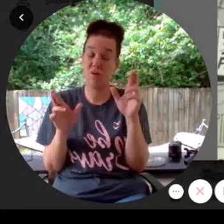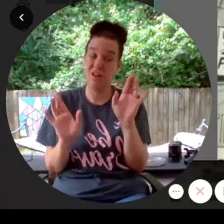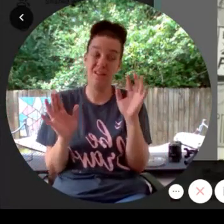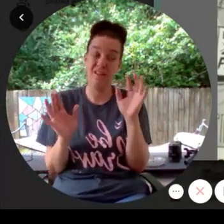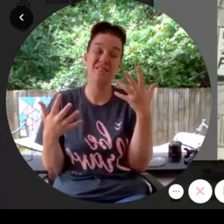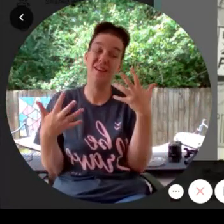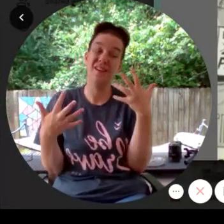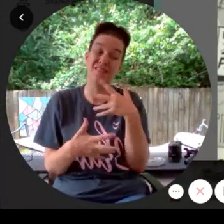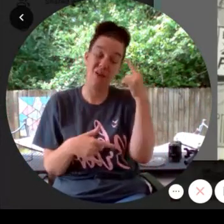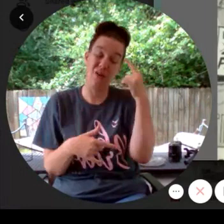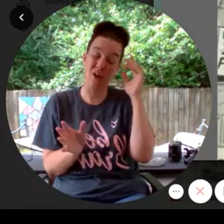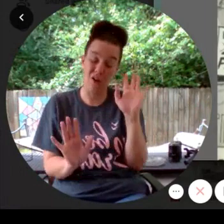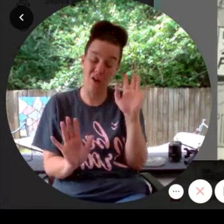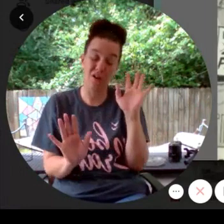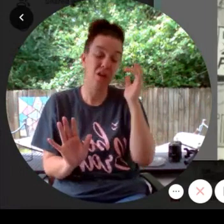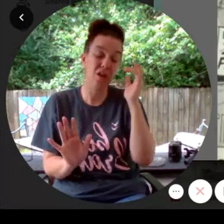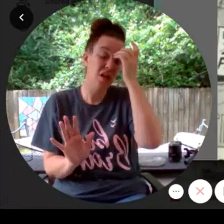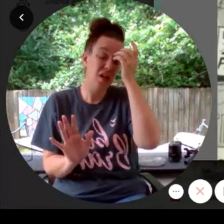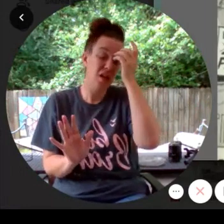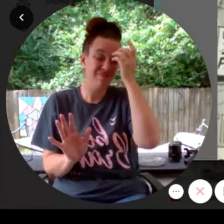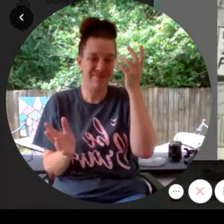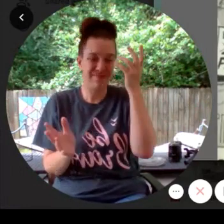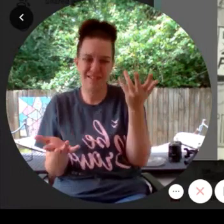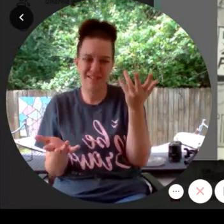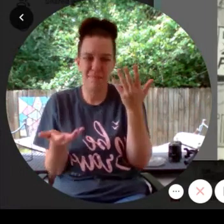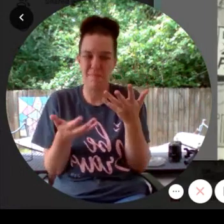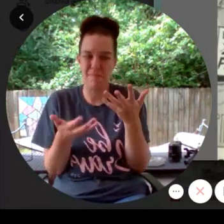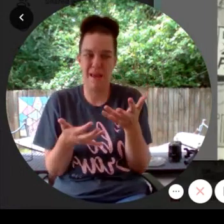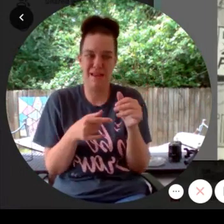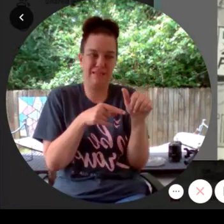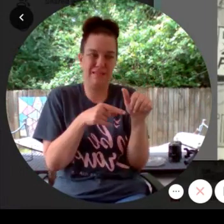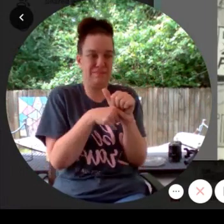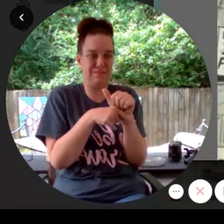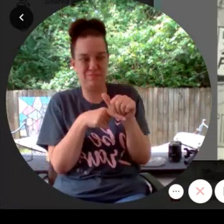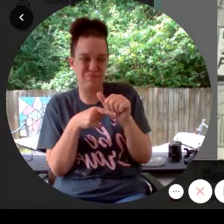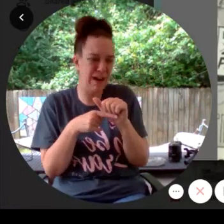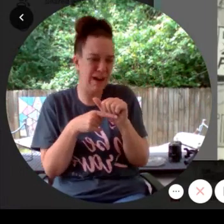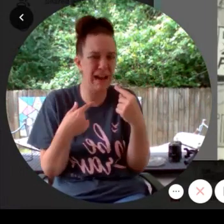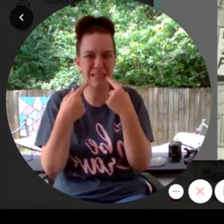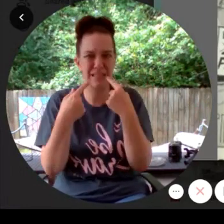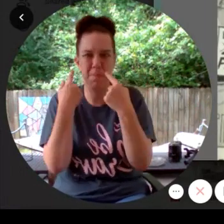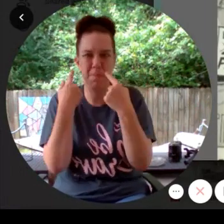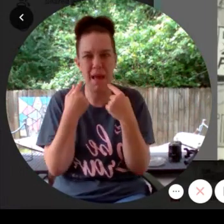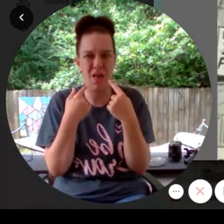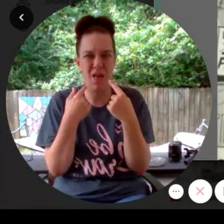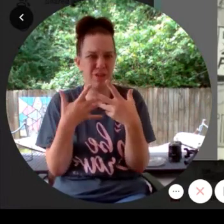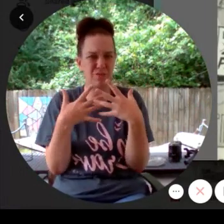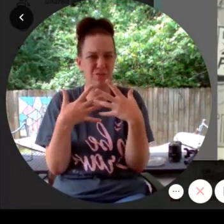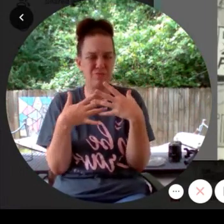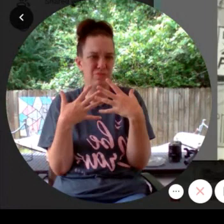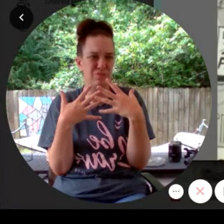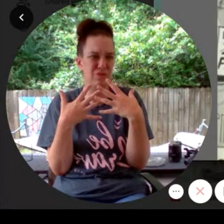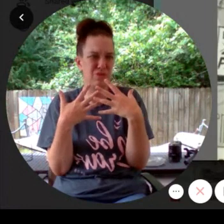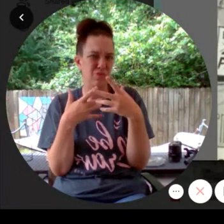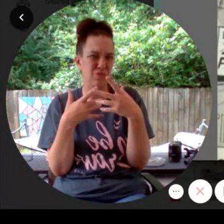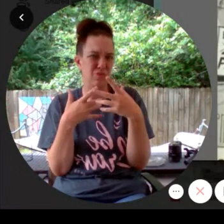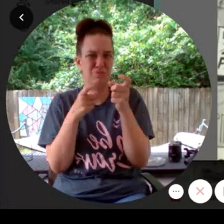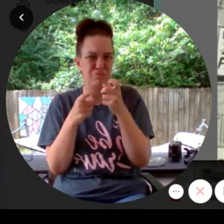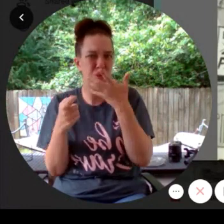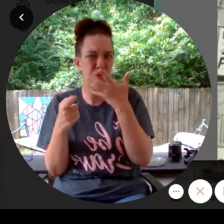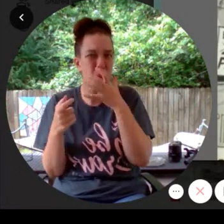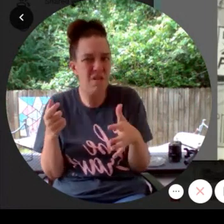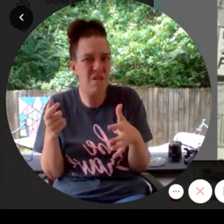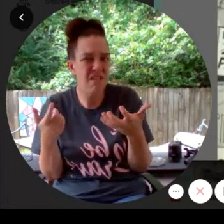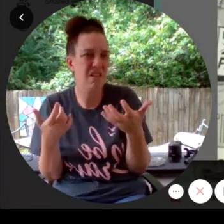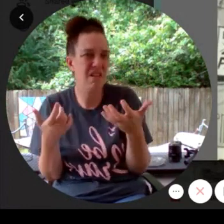is a scary thought, has he, like, trained his mouth to handle heat? Like, is